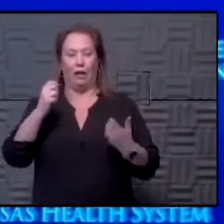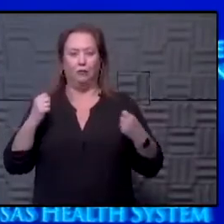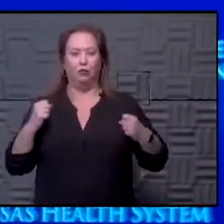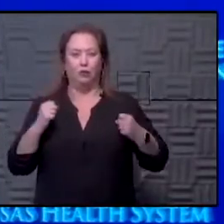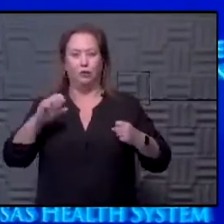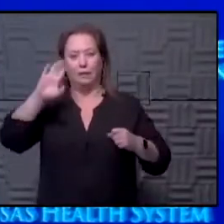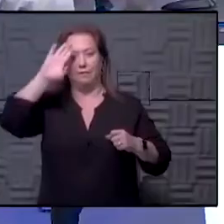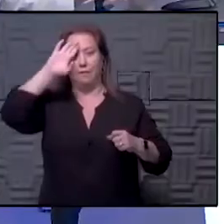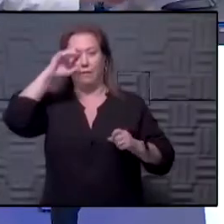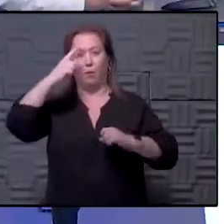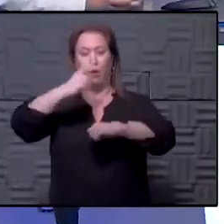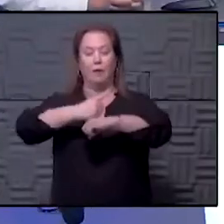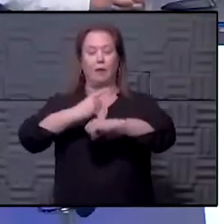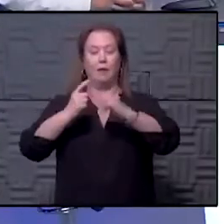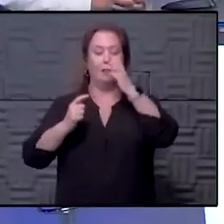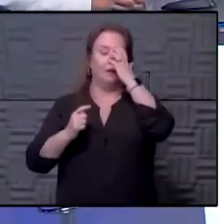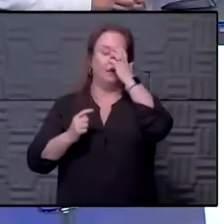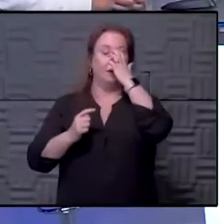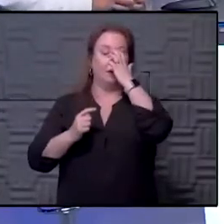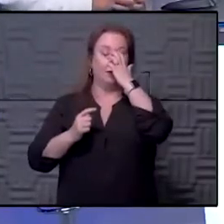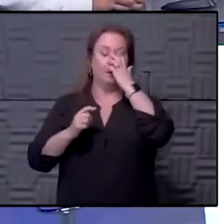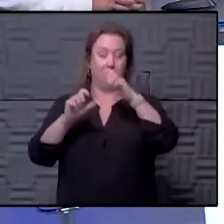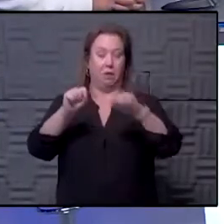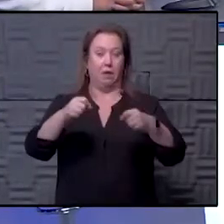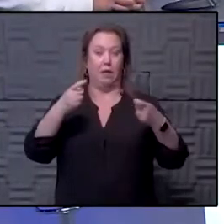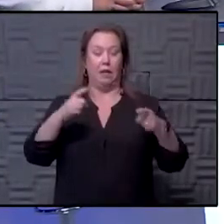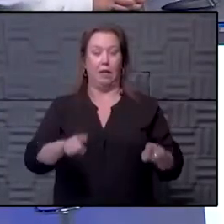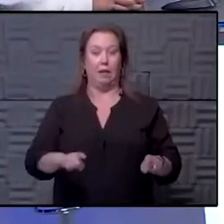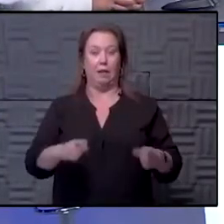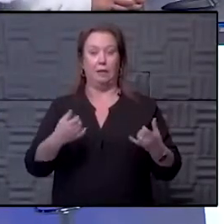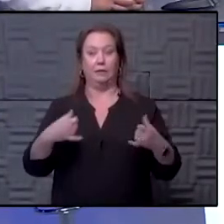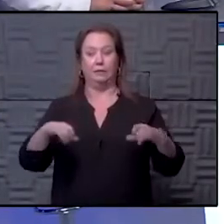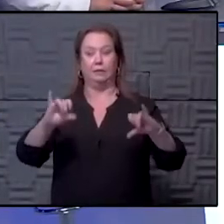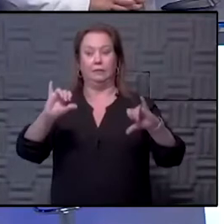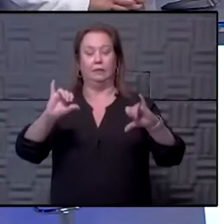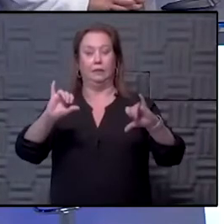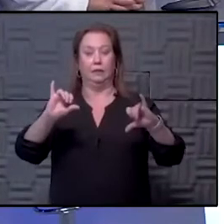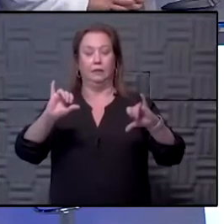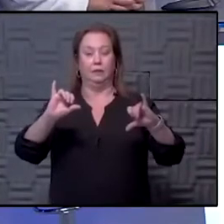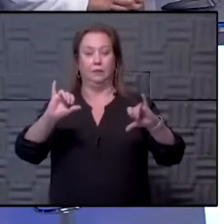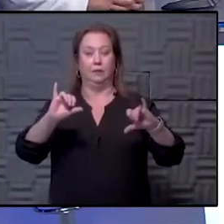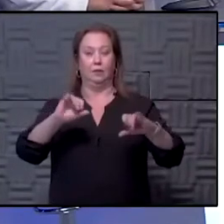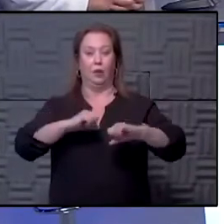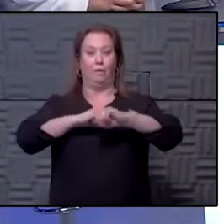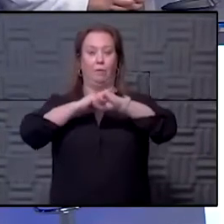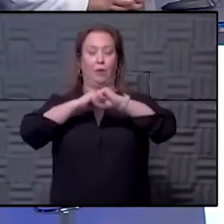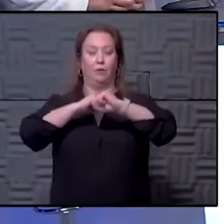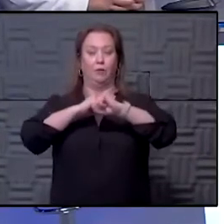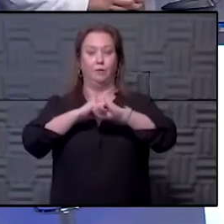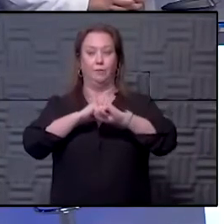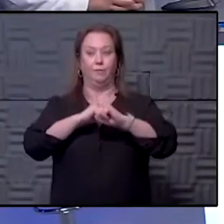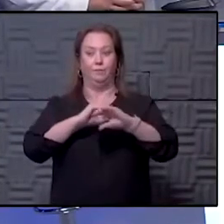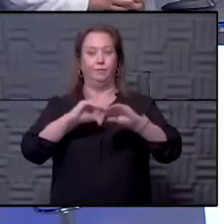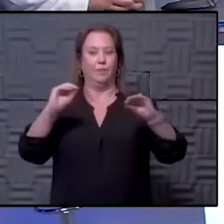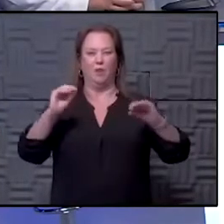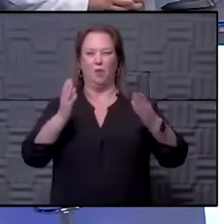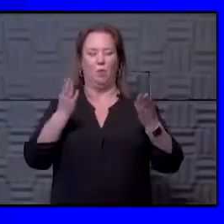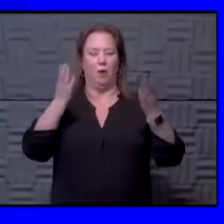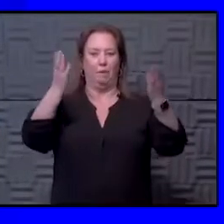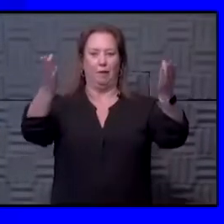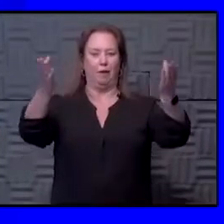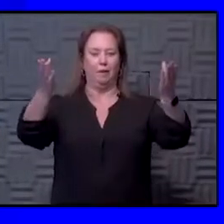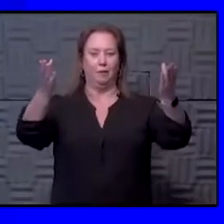and fevers for a day. But it can happen. But you're going to get that immunity, Hawkeye. Yeah, I agree. There's no recommendation